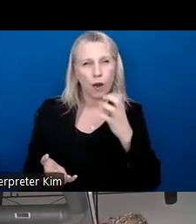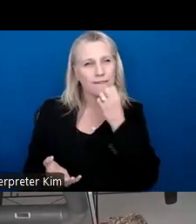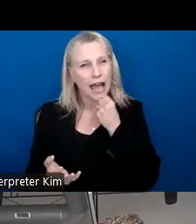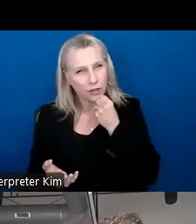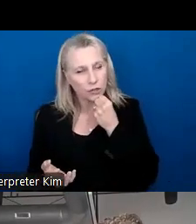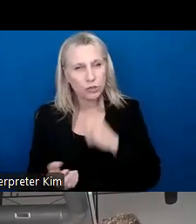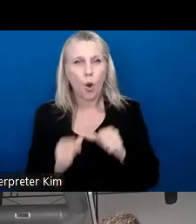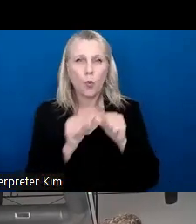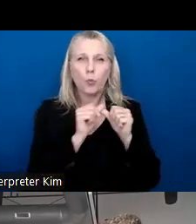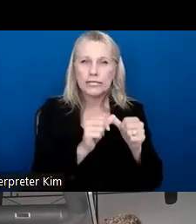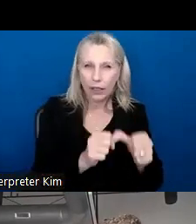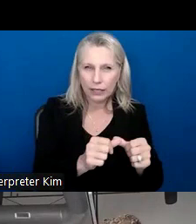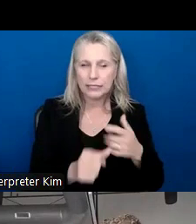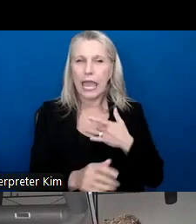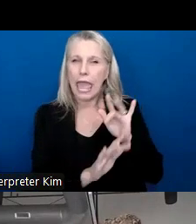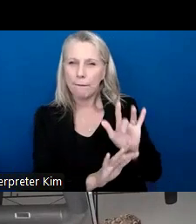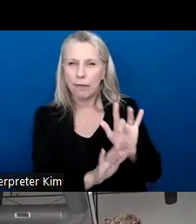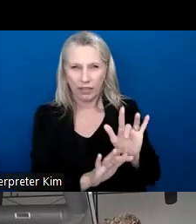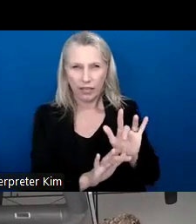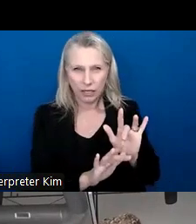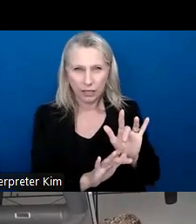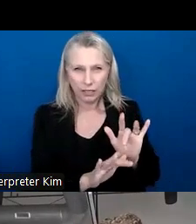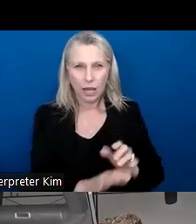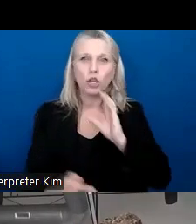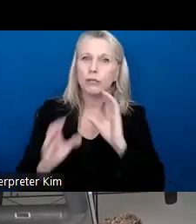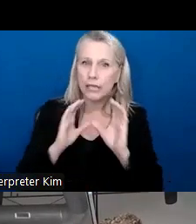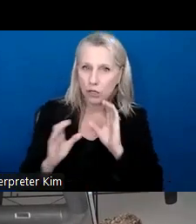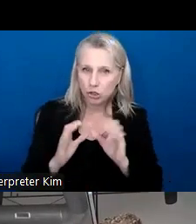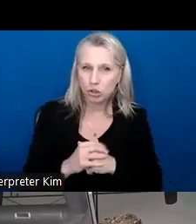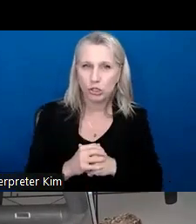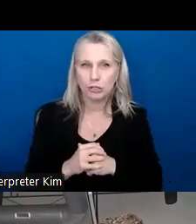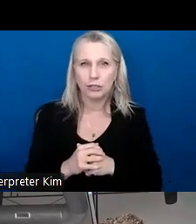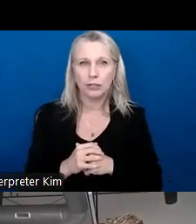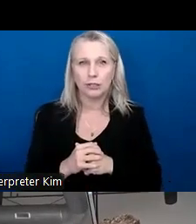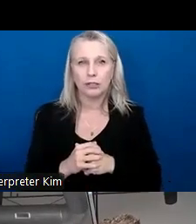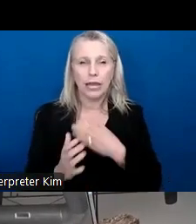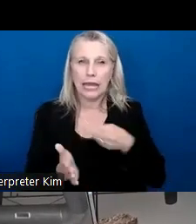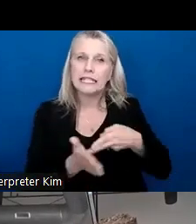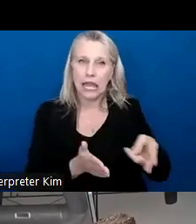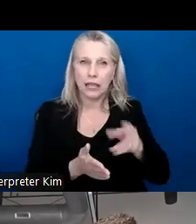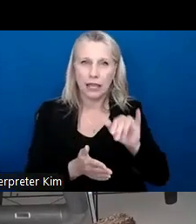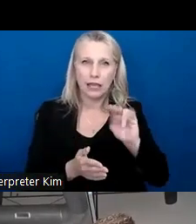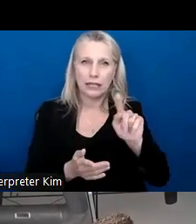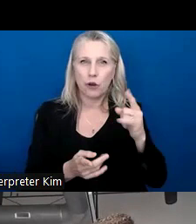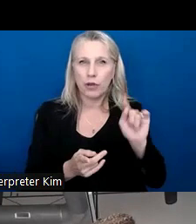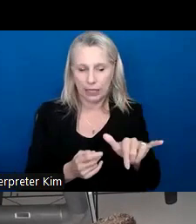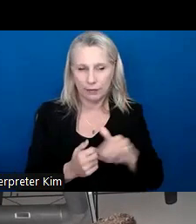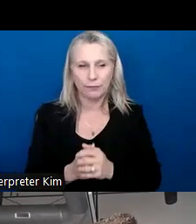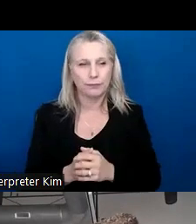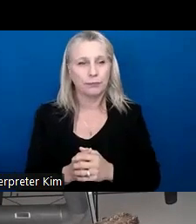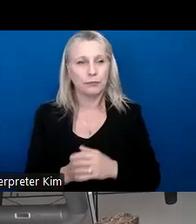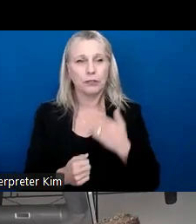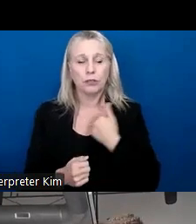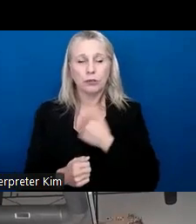resilience, empathy, um, communication, and integrity. Um, and whenever we